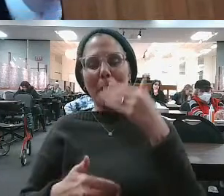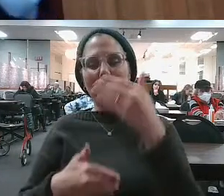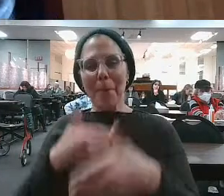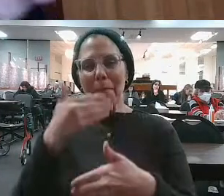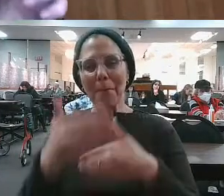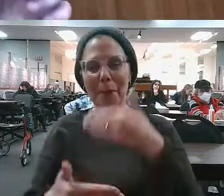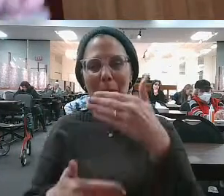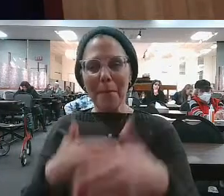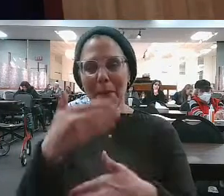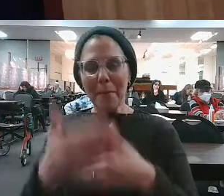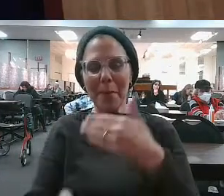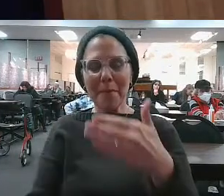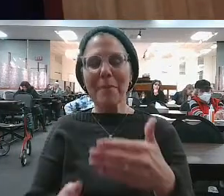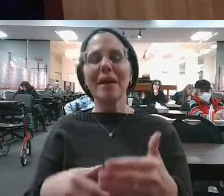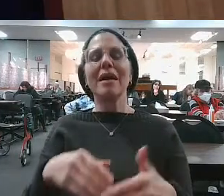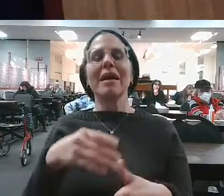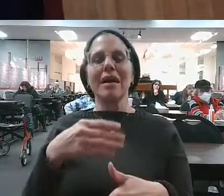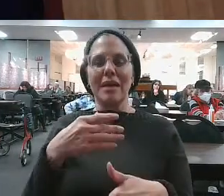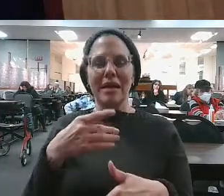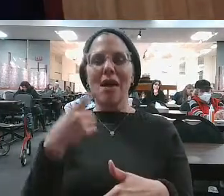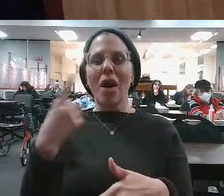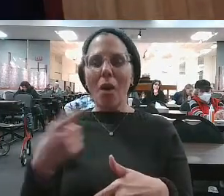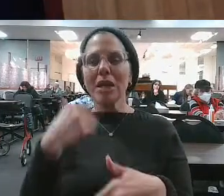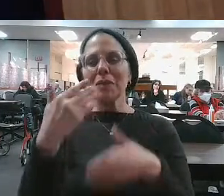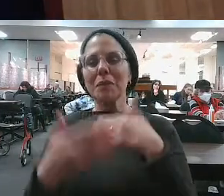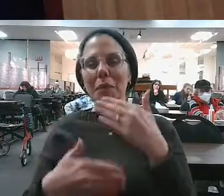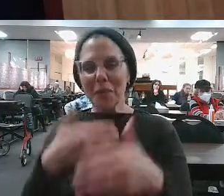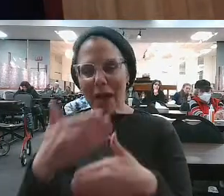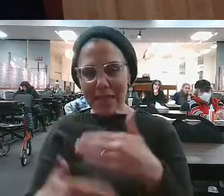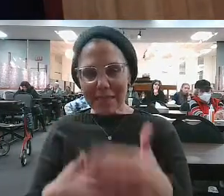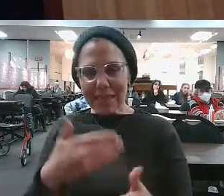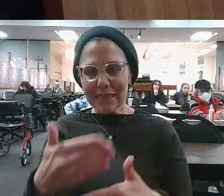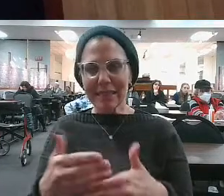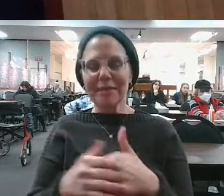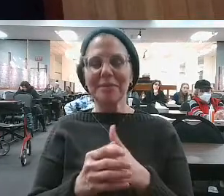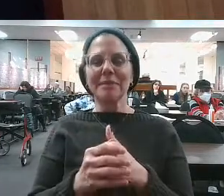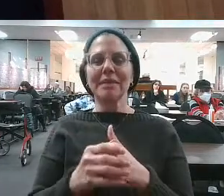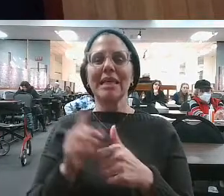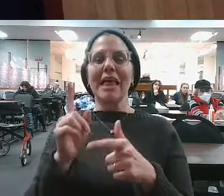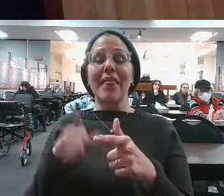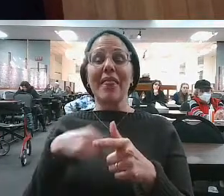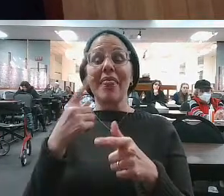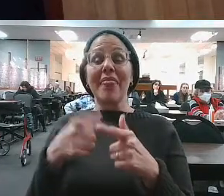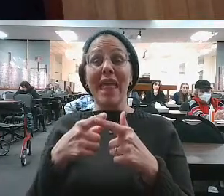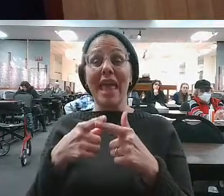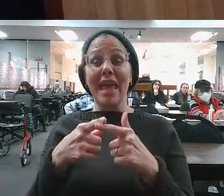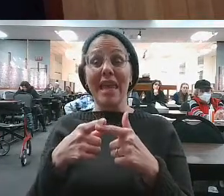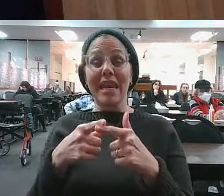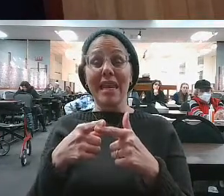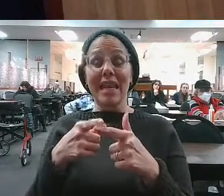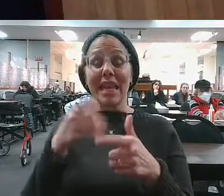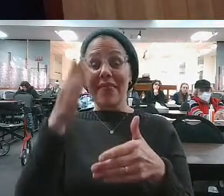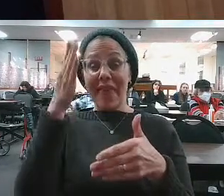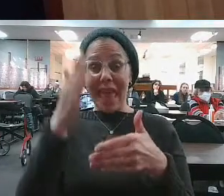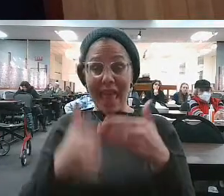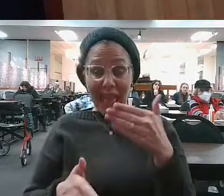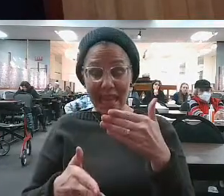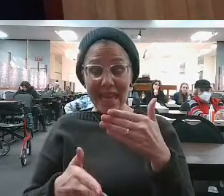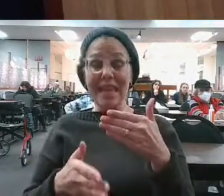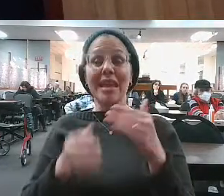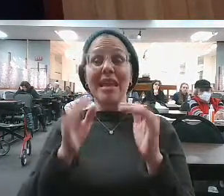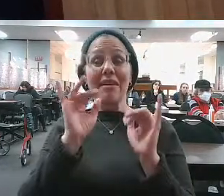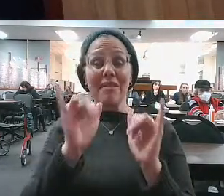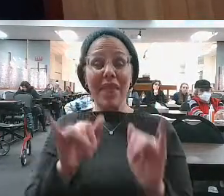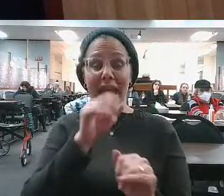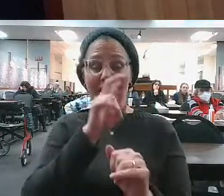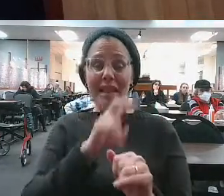time there is simcha. Maybe it's not the same. Often it's not the same. But then there is an incredible journey of self-discovery that takes